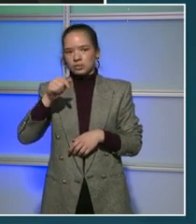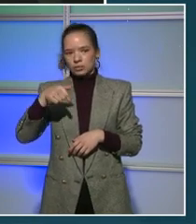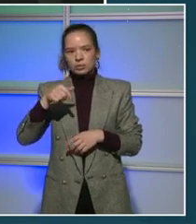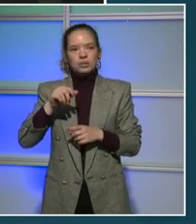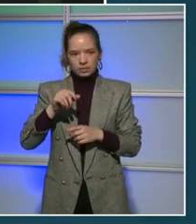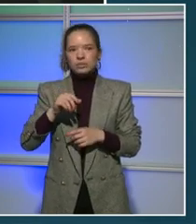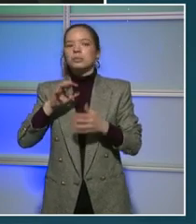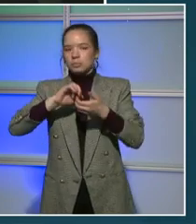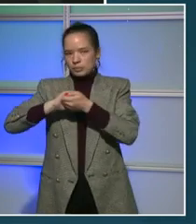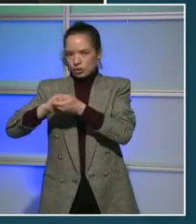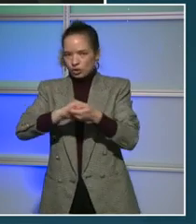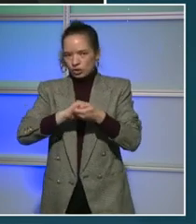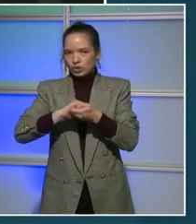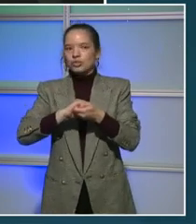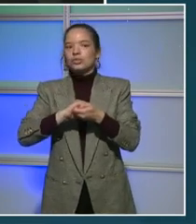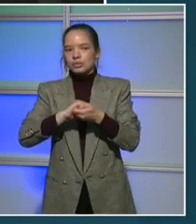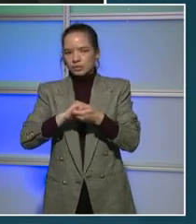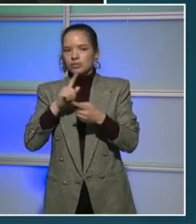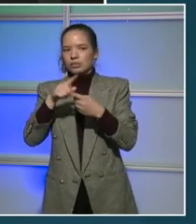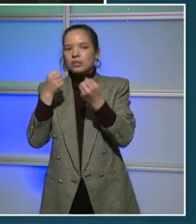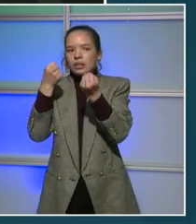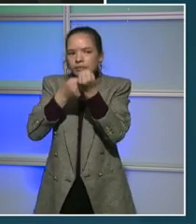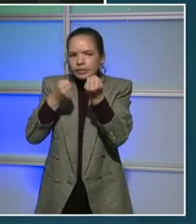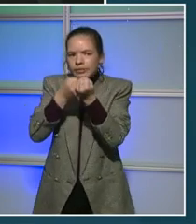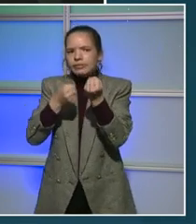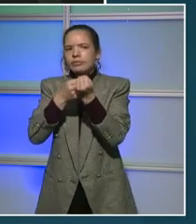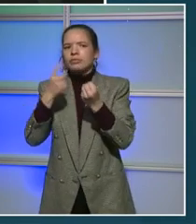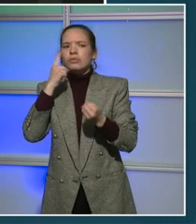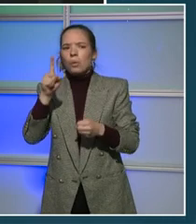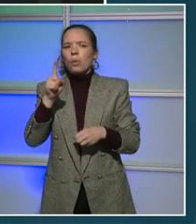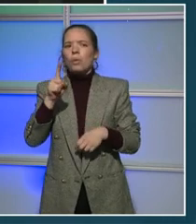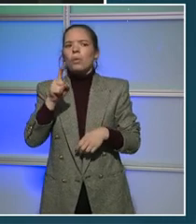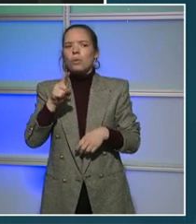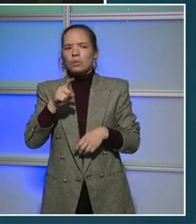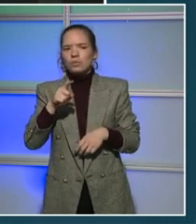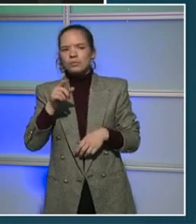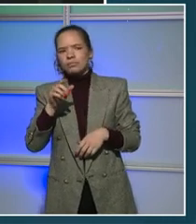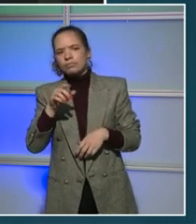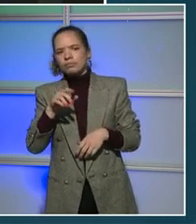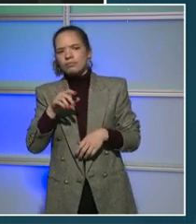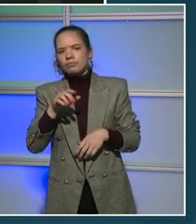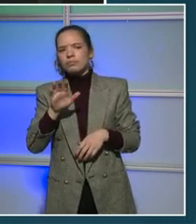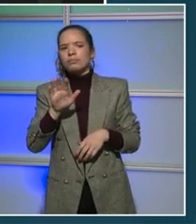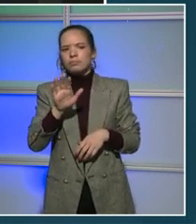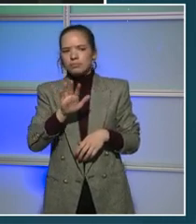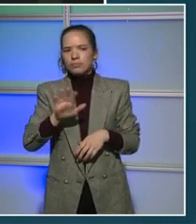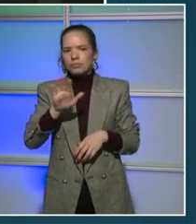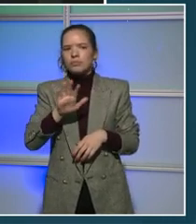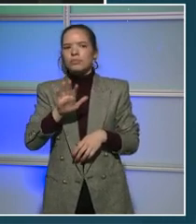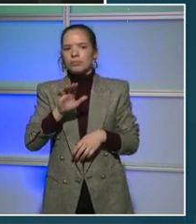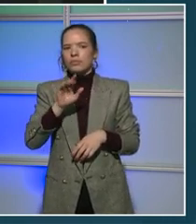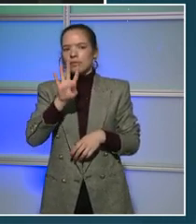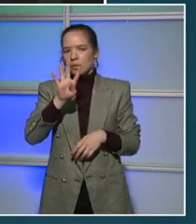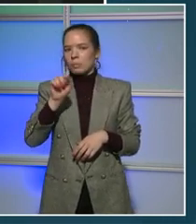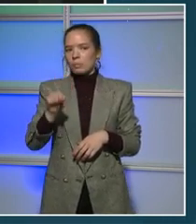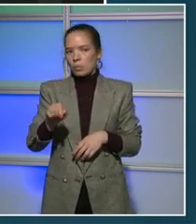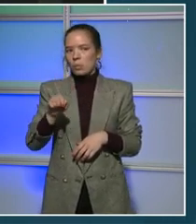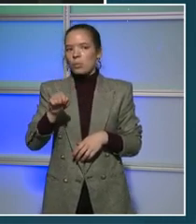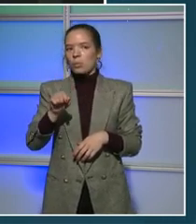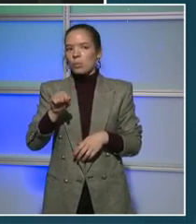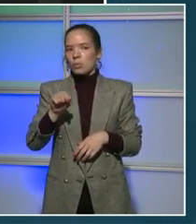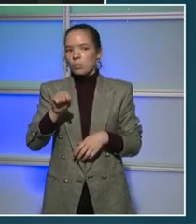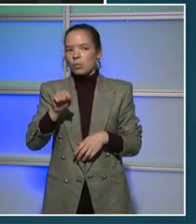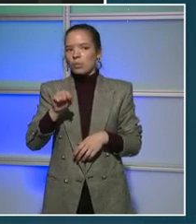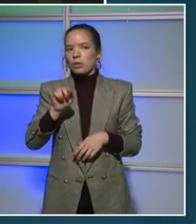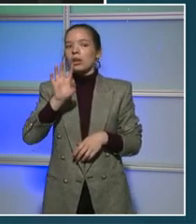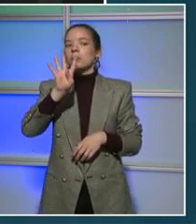able to advocate for around 4.4 plus million dollars for our community in FY22.